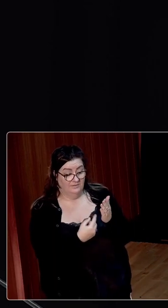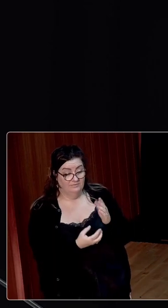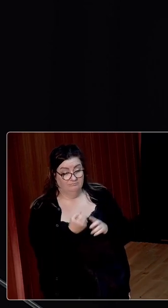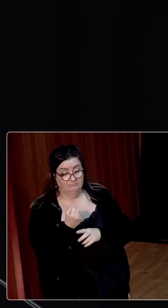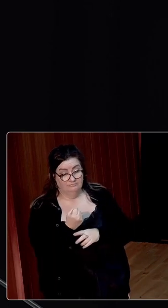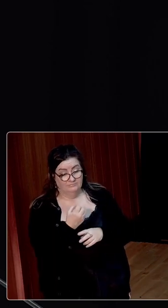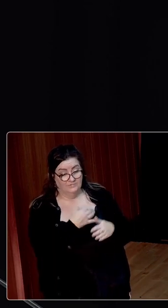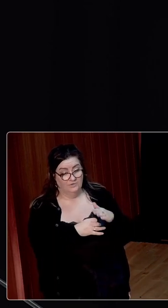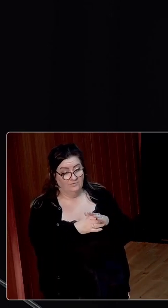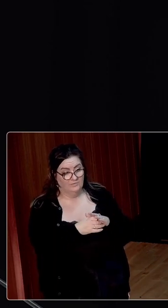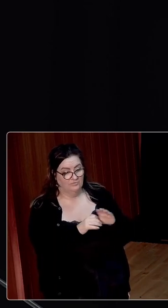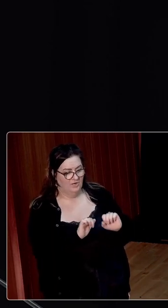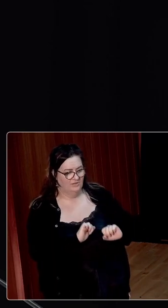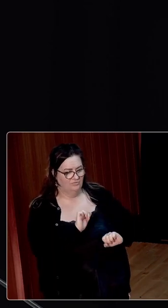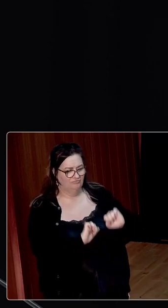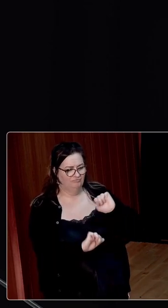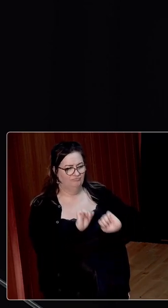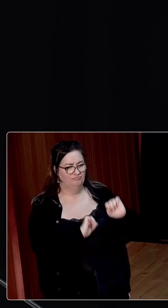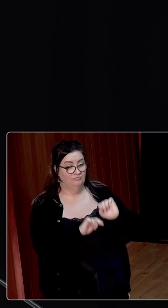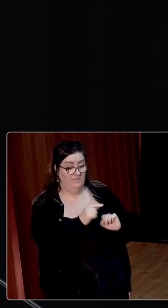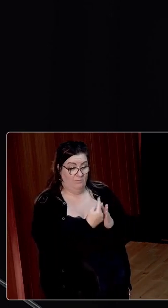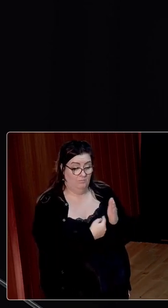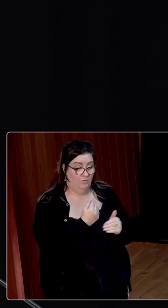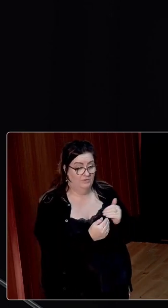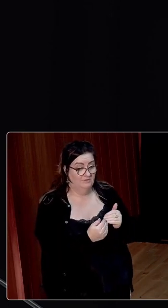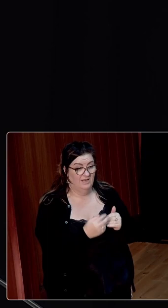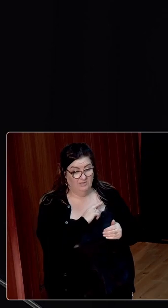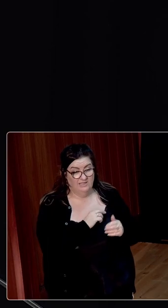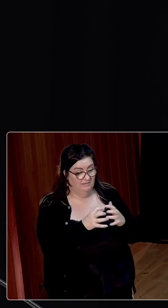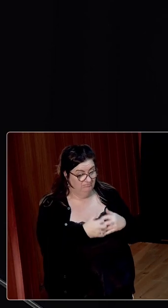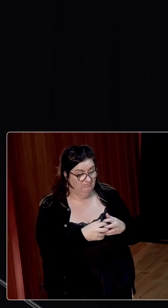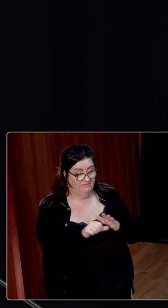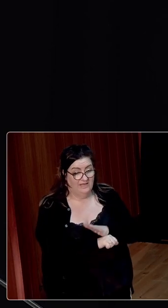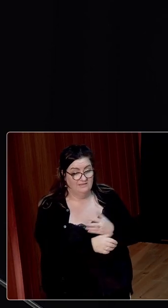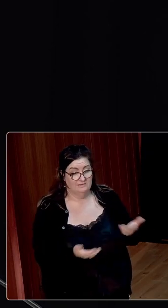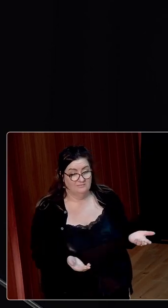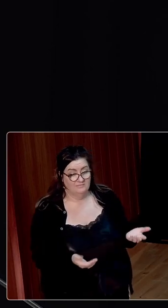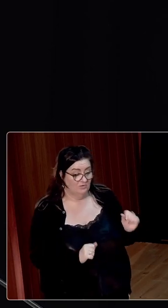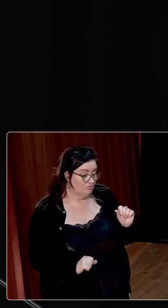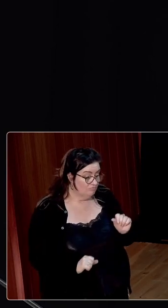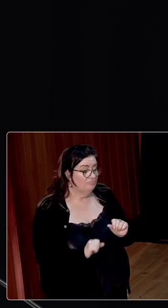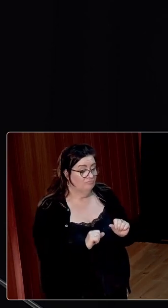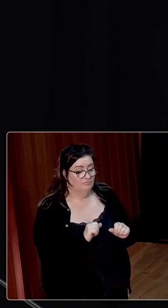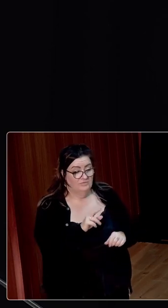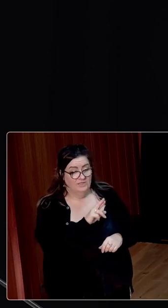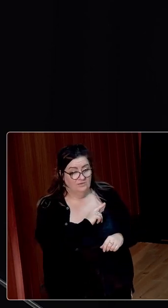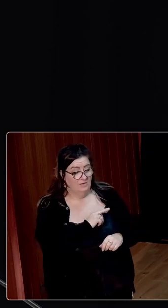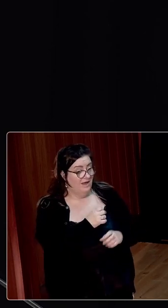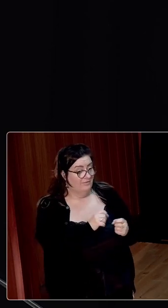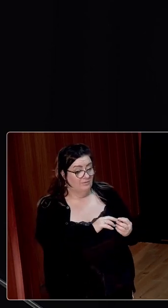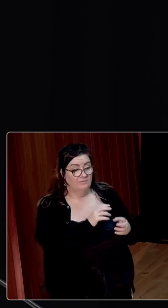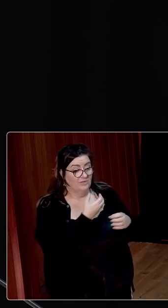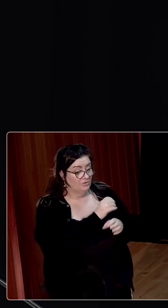was to try and resist that process, and the result was complete failure. In short, there was a mass exodus